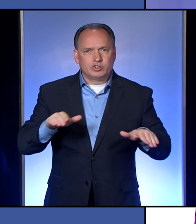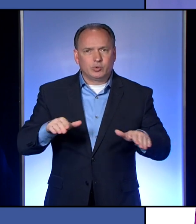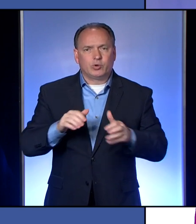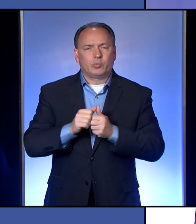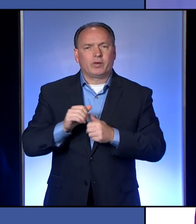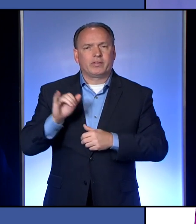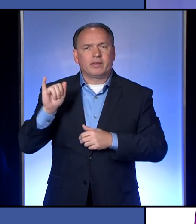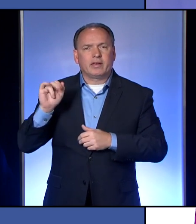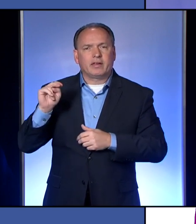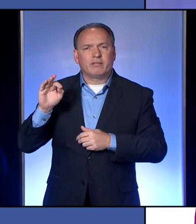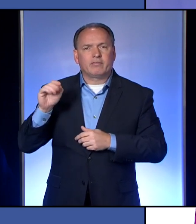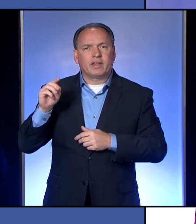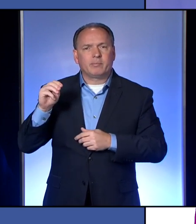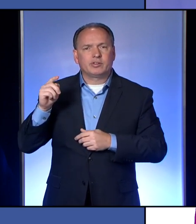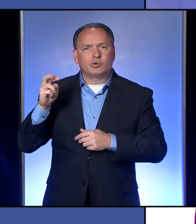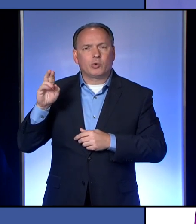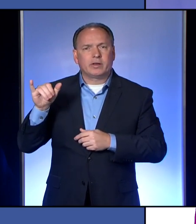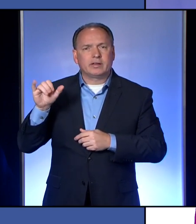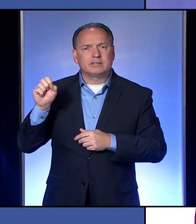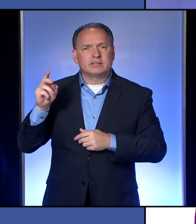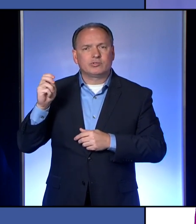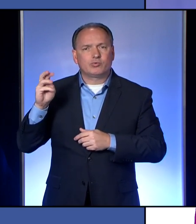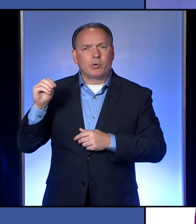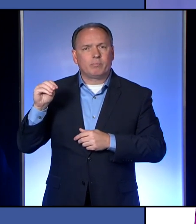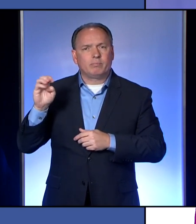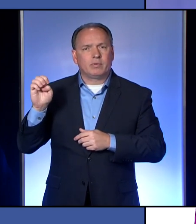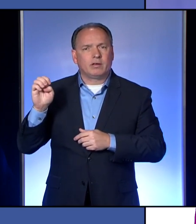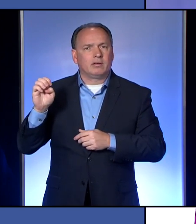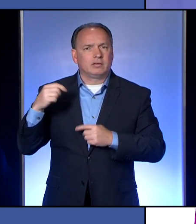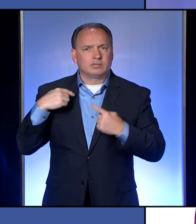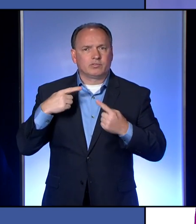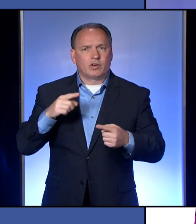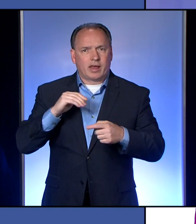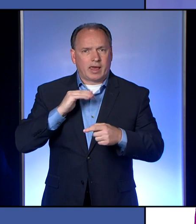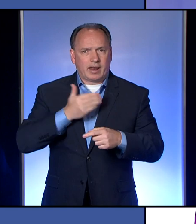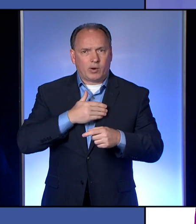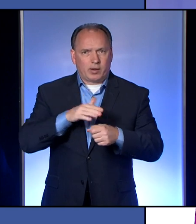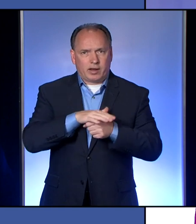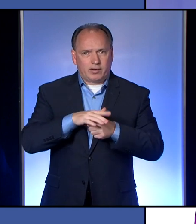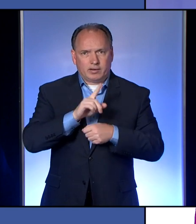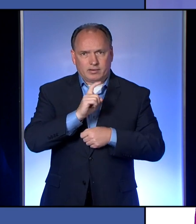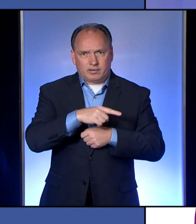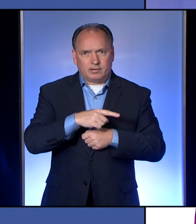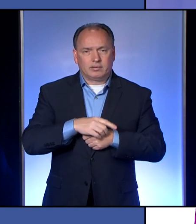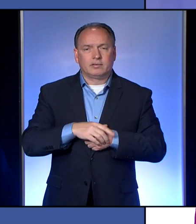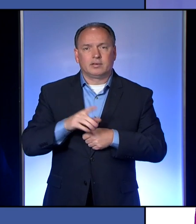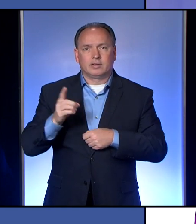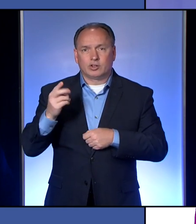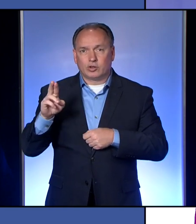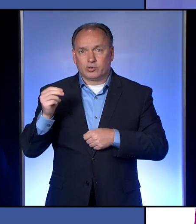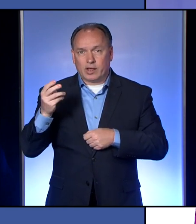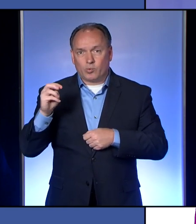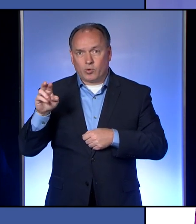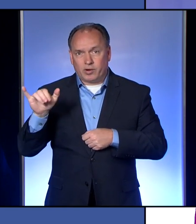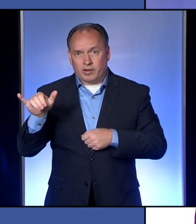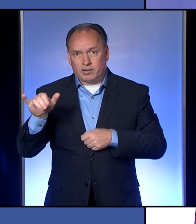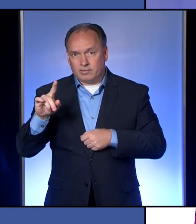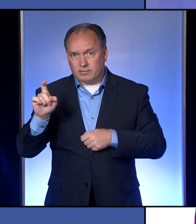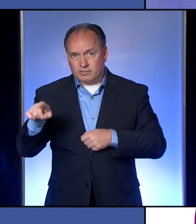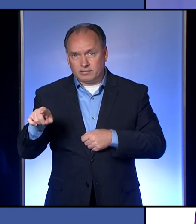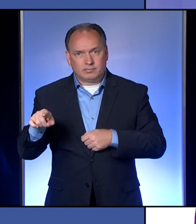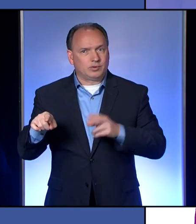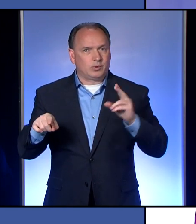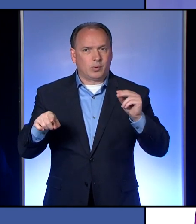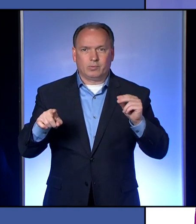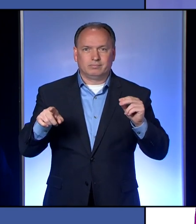that we've heard about in other areas? I have not heard of any of that, uh, that syndrome, Dr. Nadwerney. No, I haven't heard of that in Erie yet either.